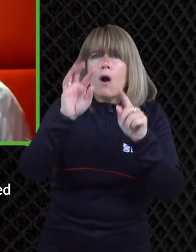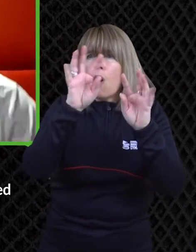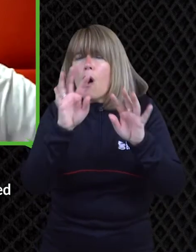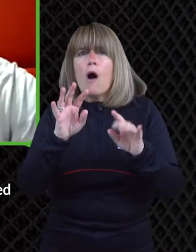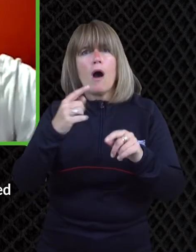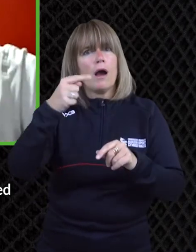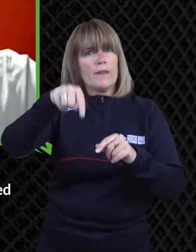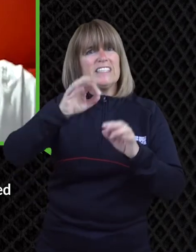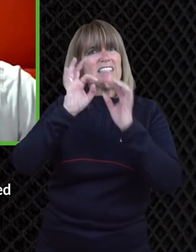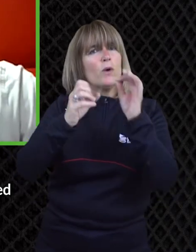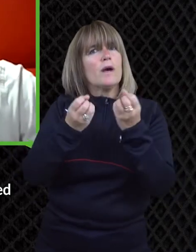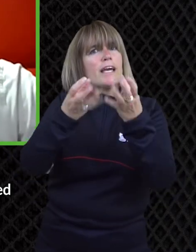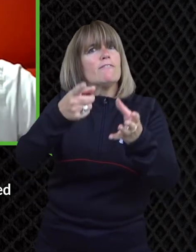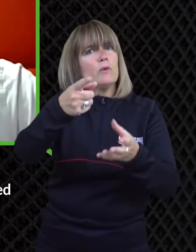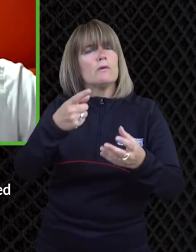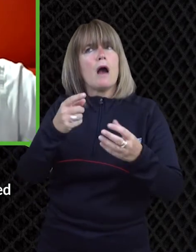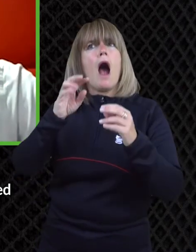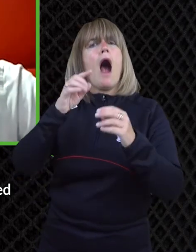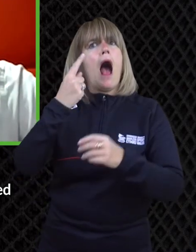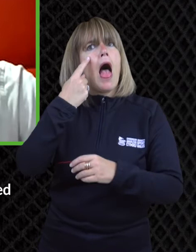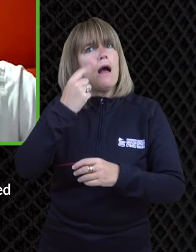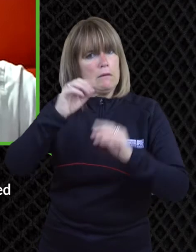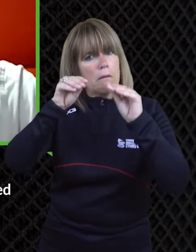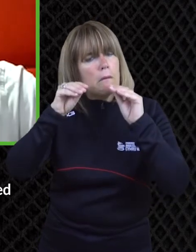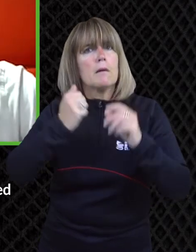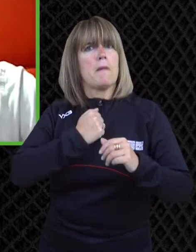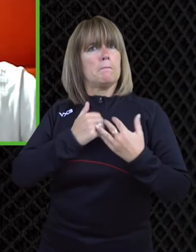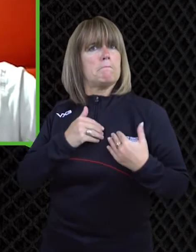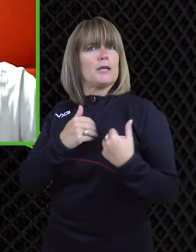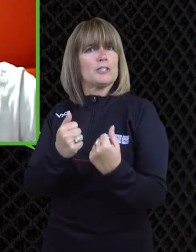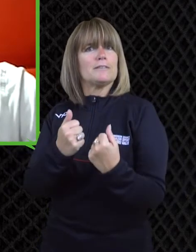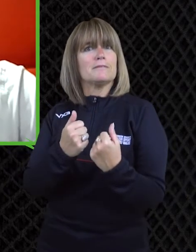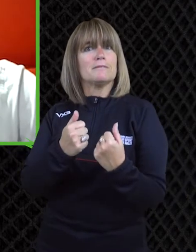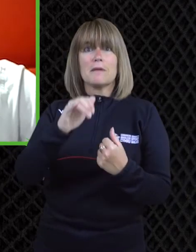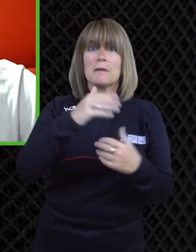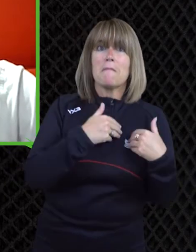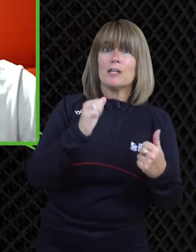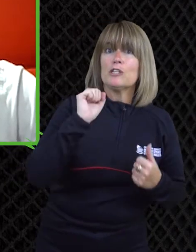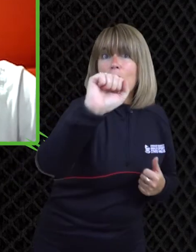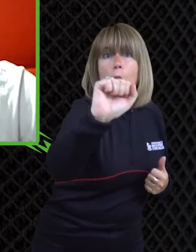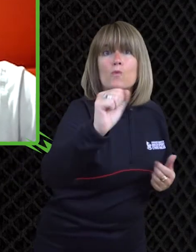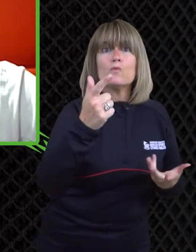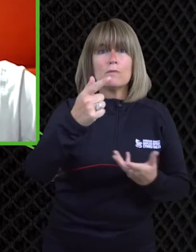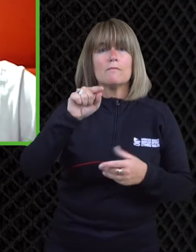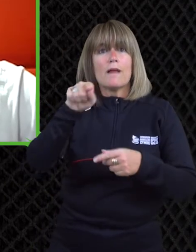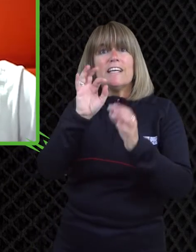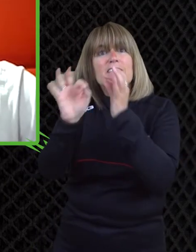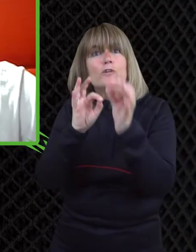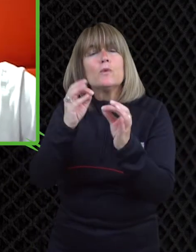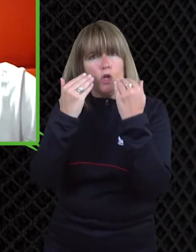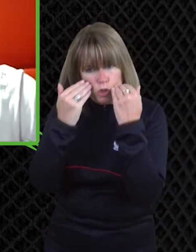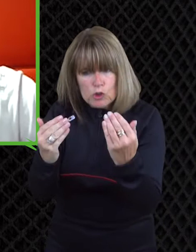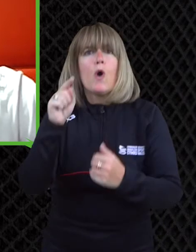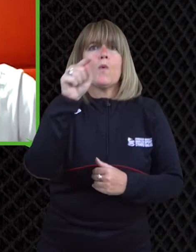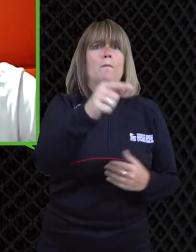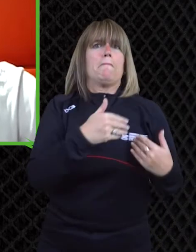speed of course um you know there are plenty of guides online um and you know you can especially in sports i think you can